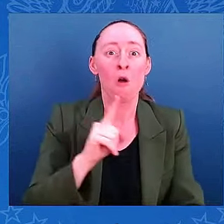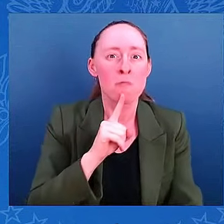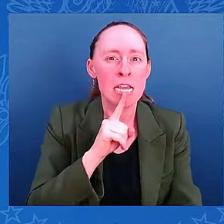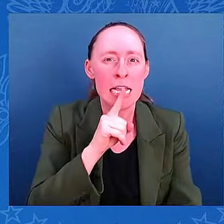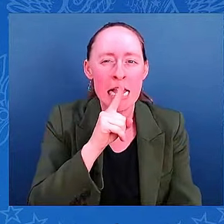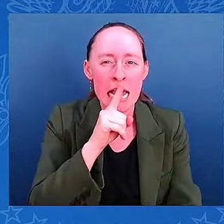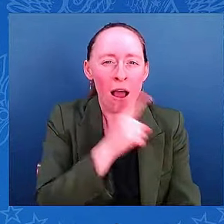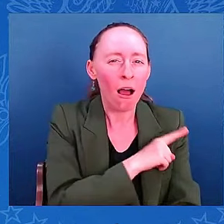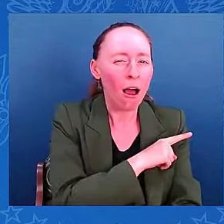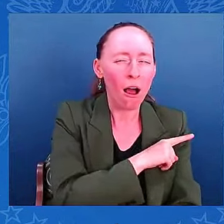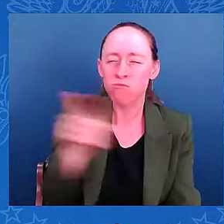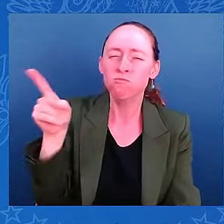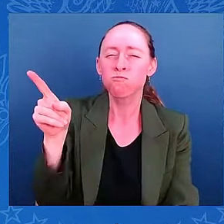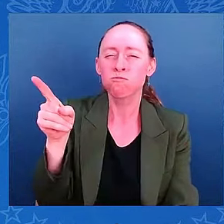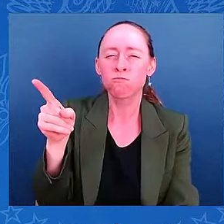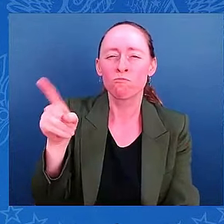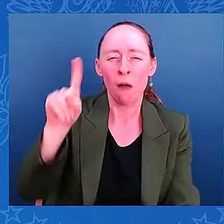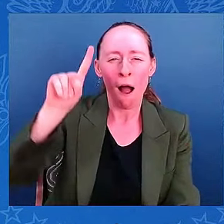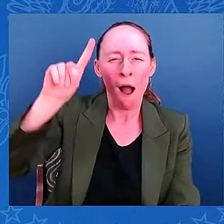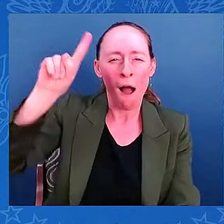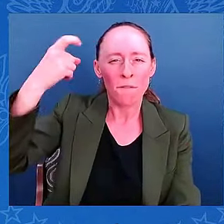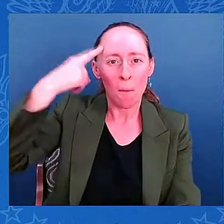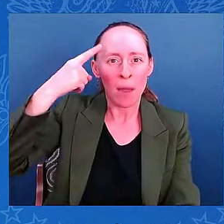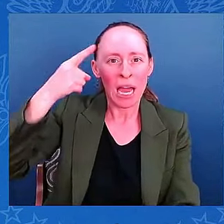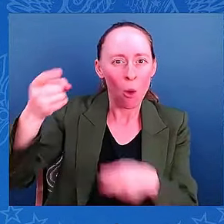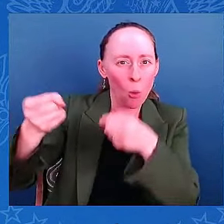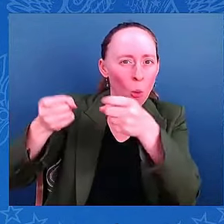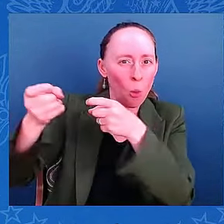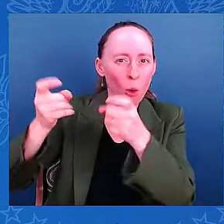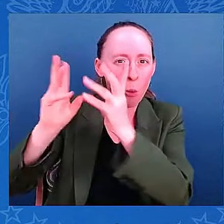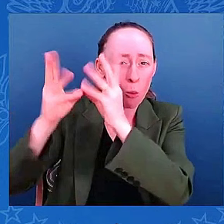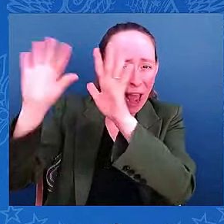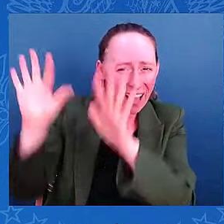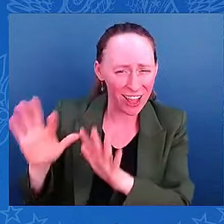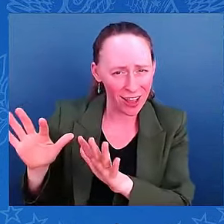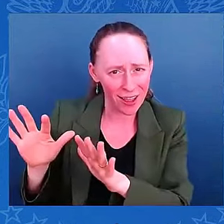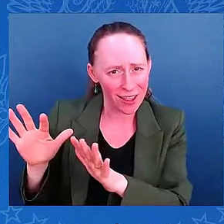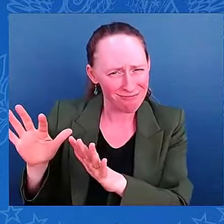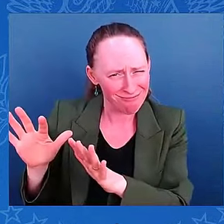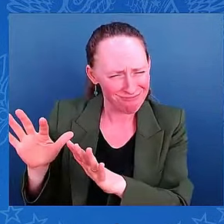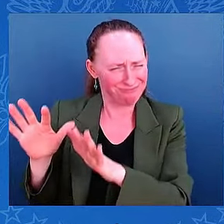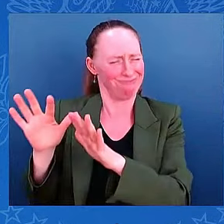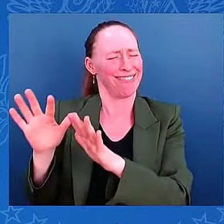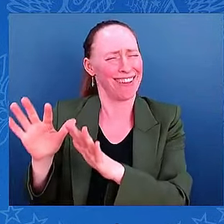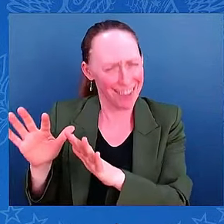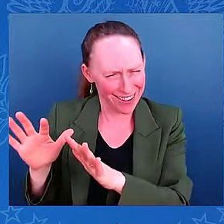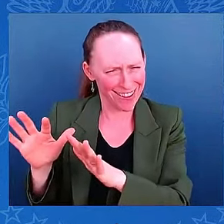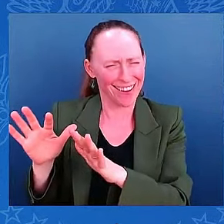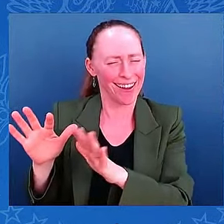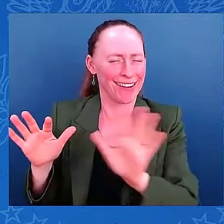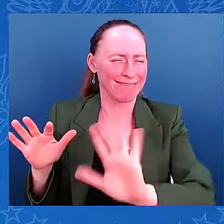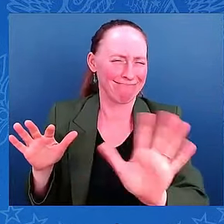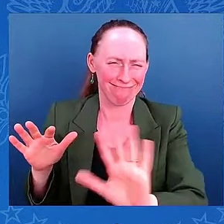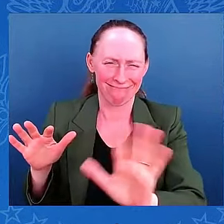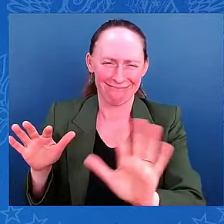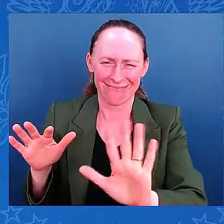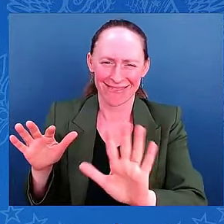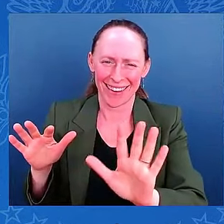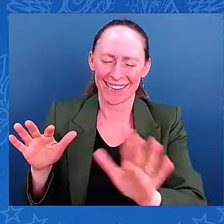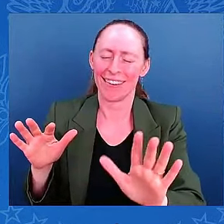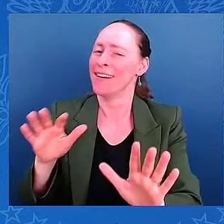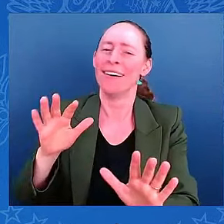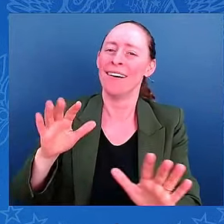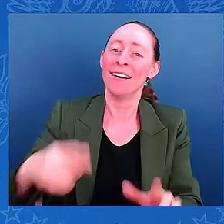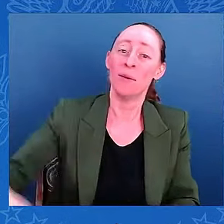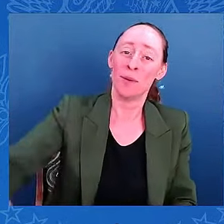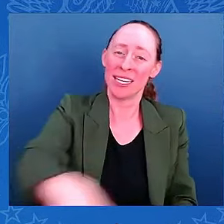got to stop. In moments like this, there are no red or blue states. There's one United States of America where neighbors are